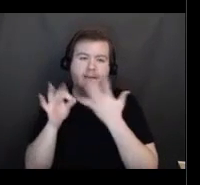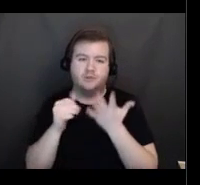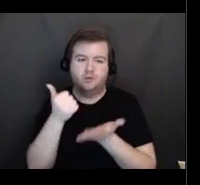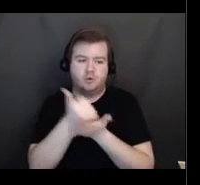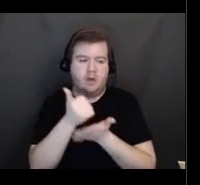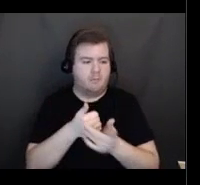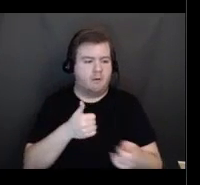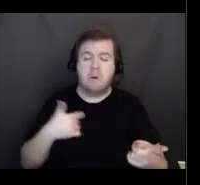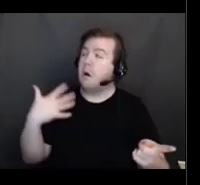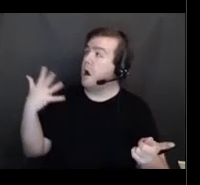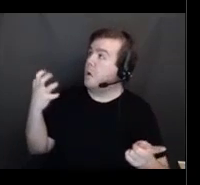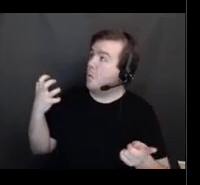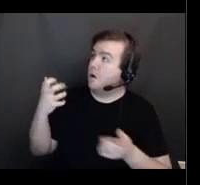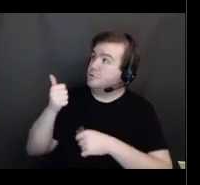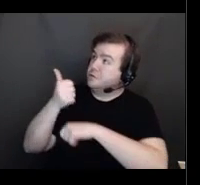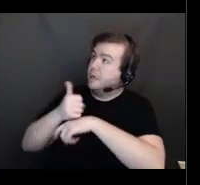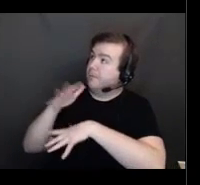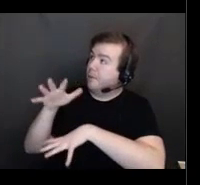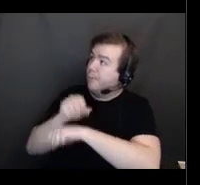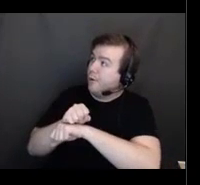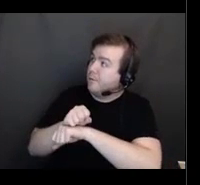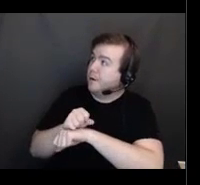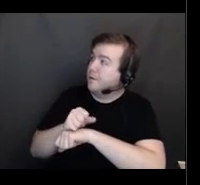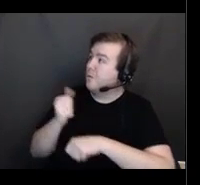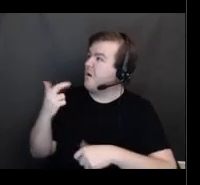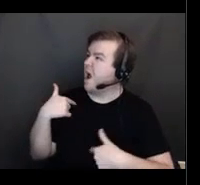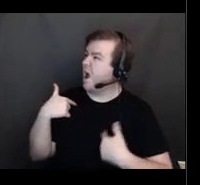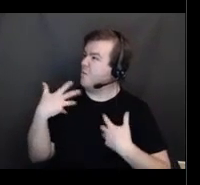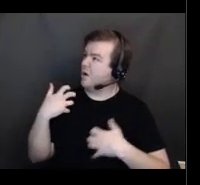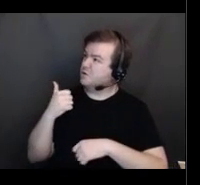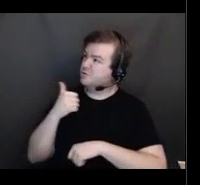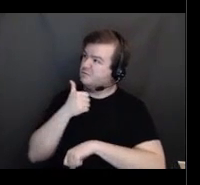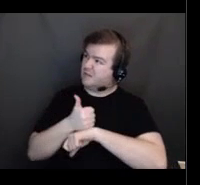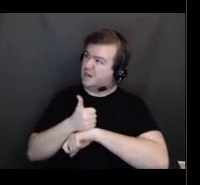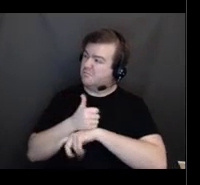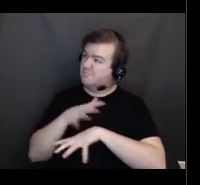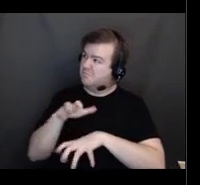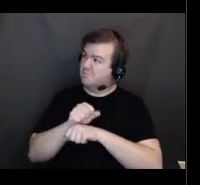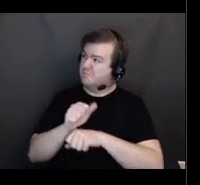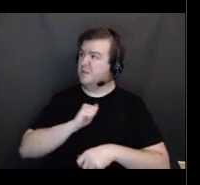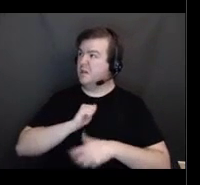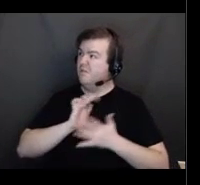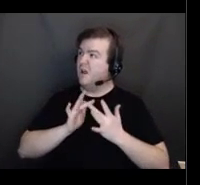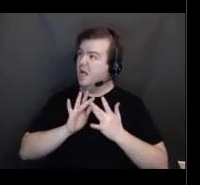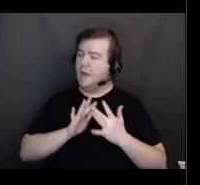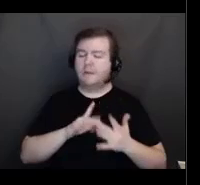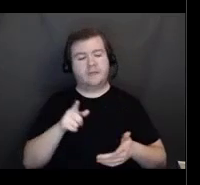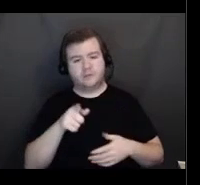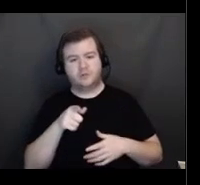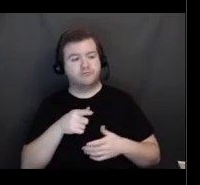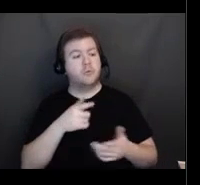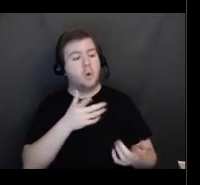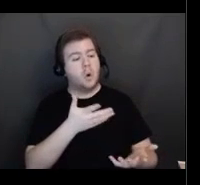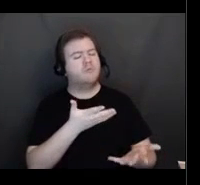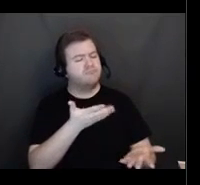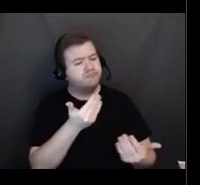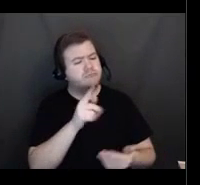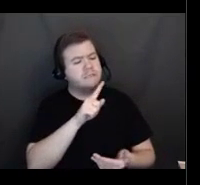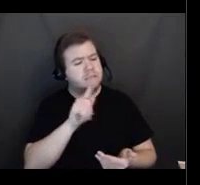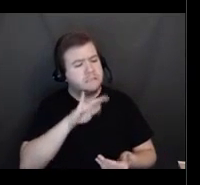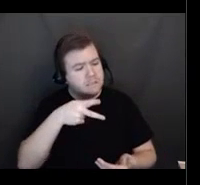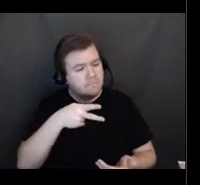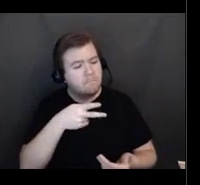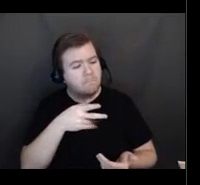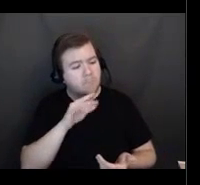self-schedule online. You would enter that zip code provided by the recipient in the box indicated by the blue arrow